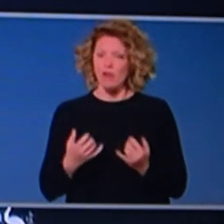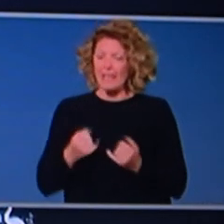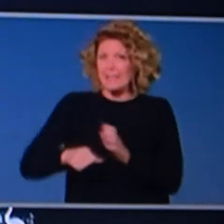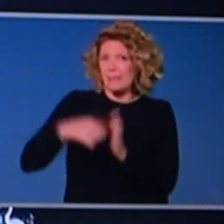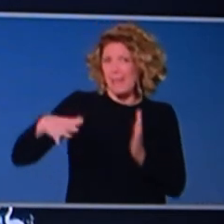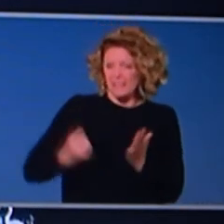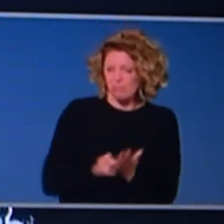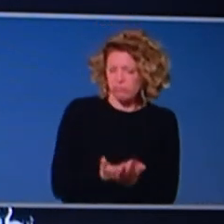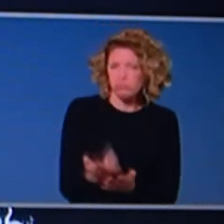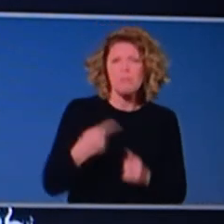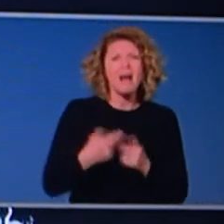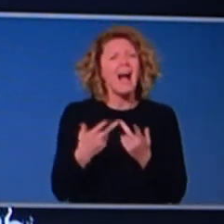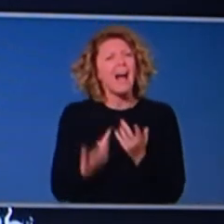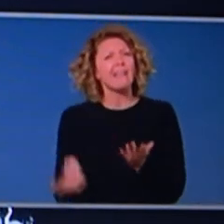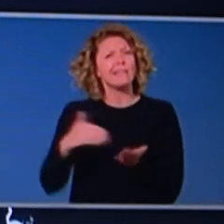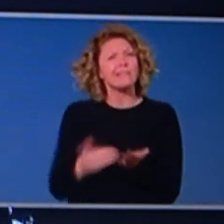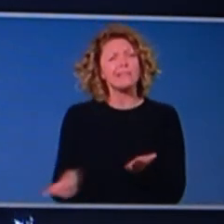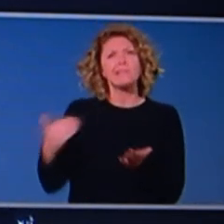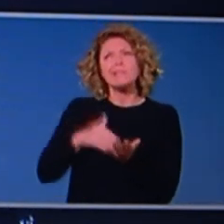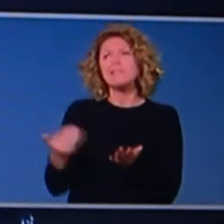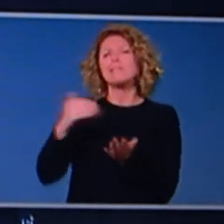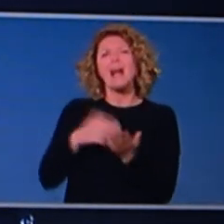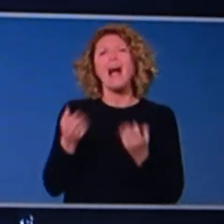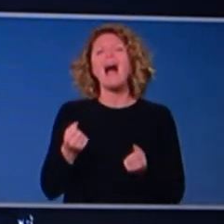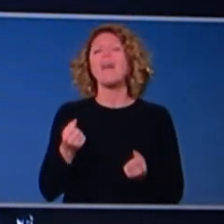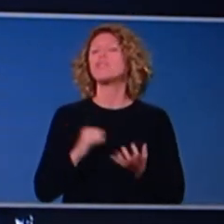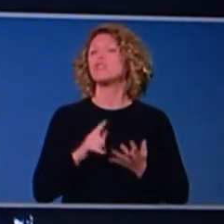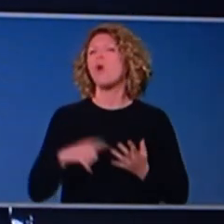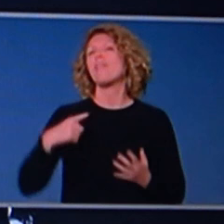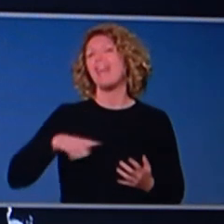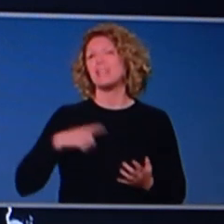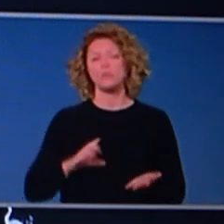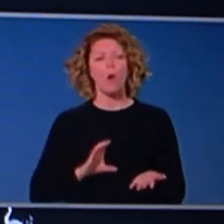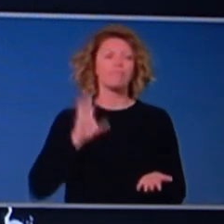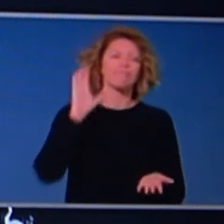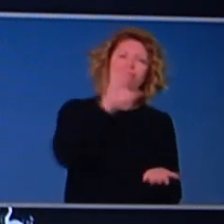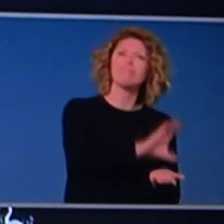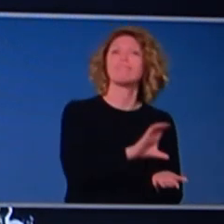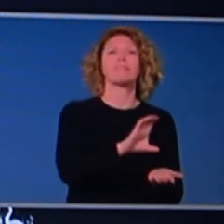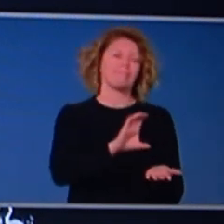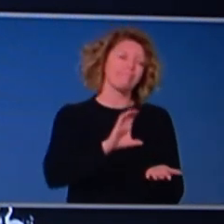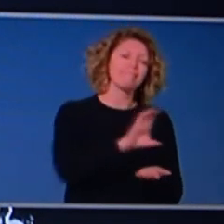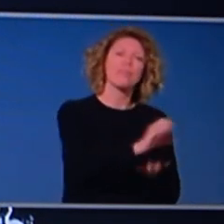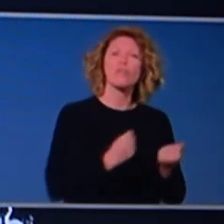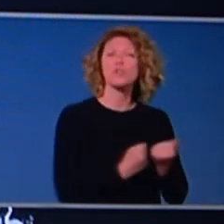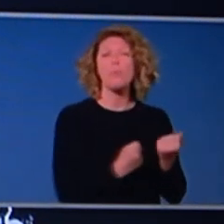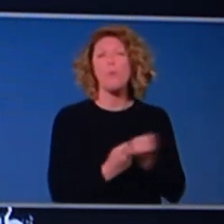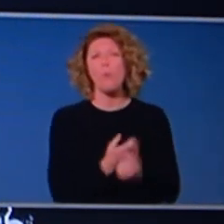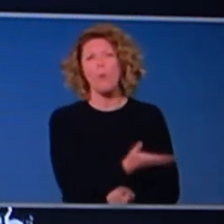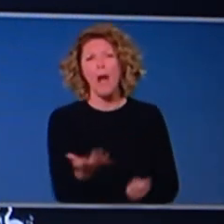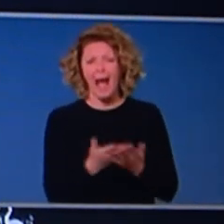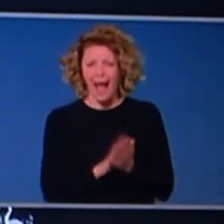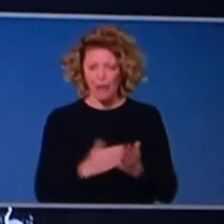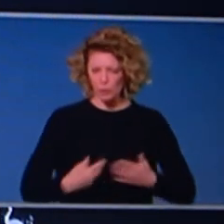other everyday work that they've been doing, they've had additional costs. So this measure is in recognition of those additional costs in measure in managing